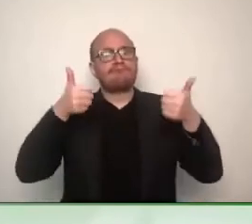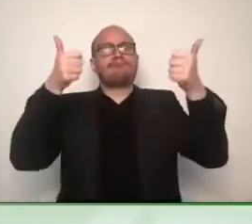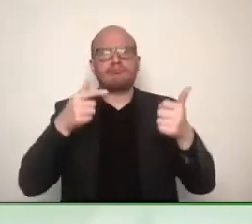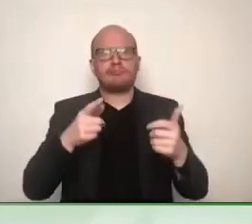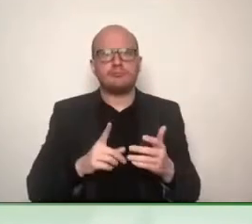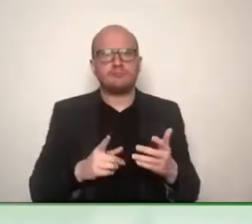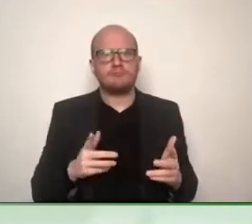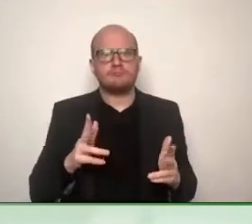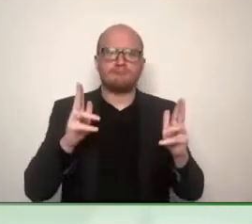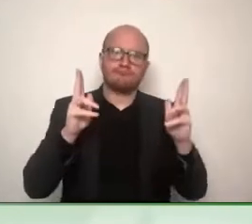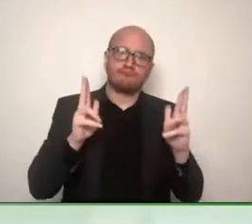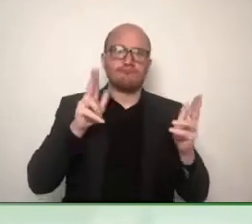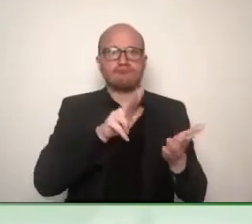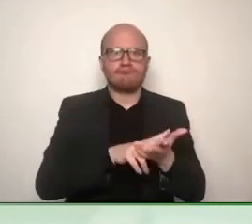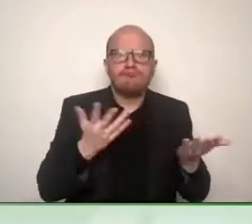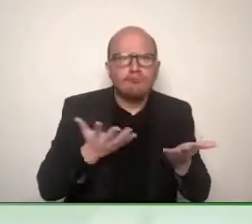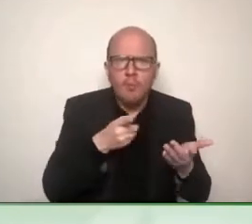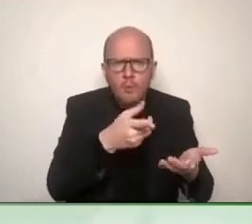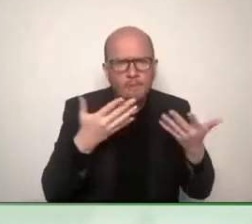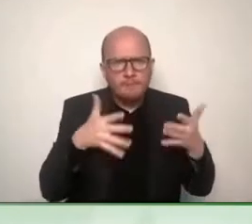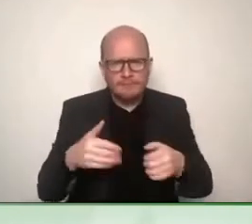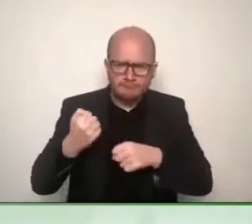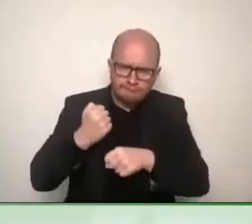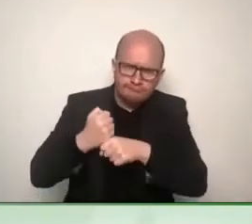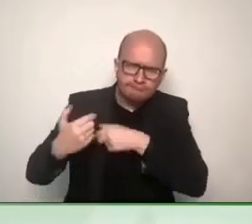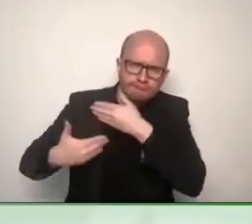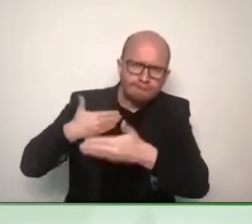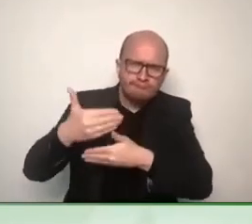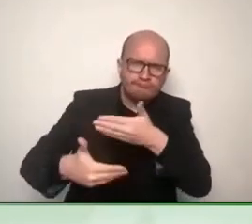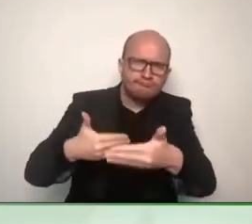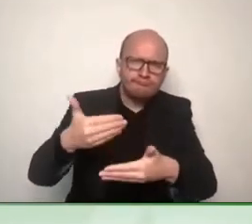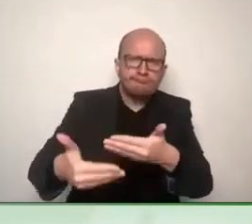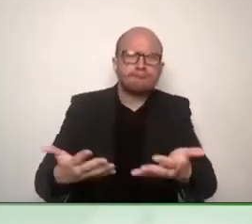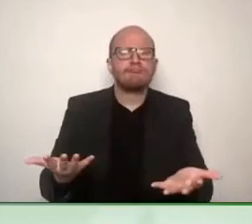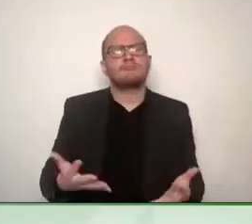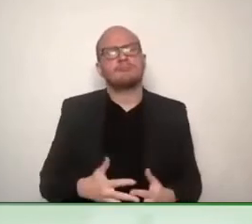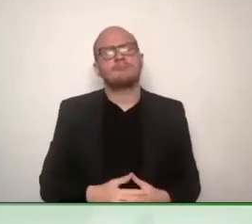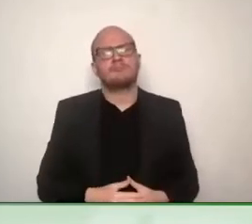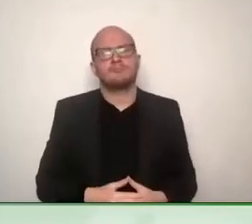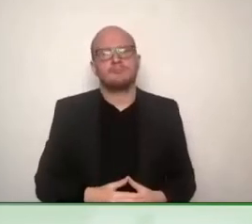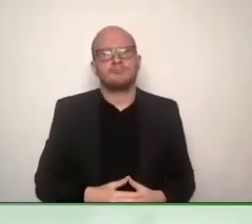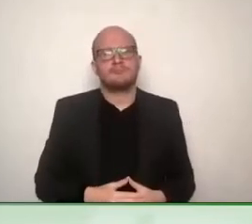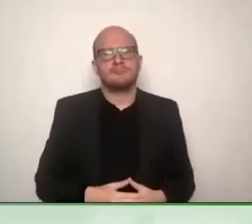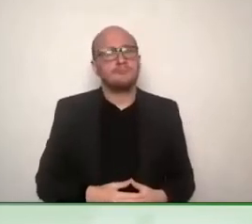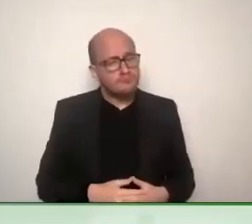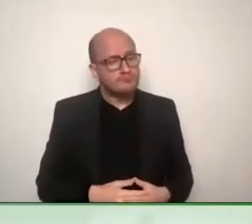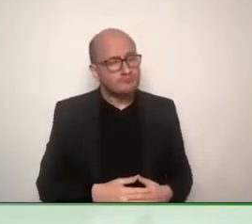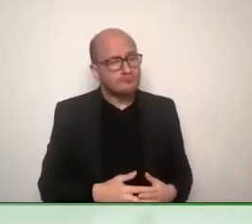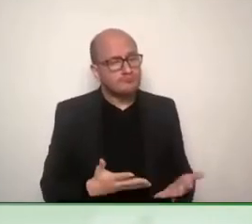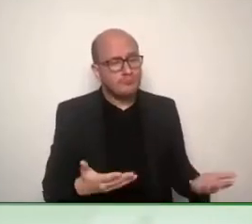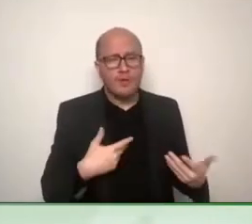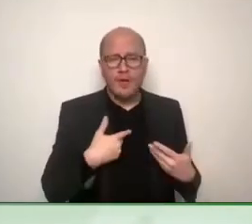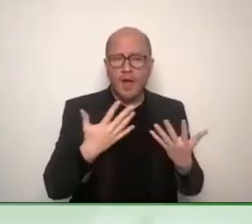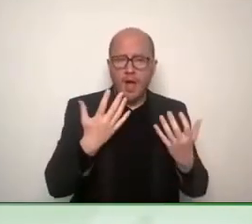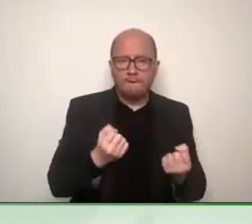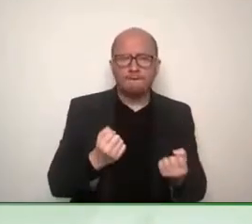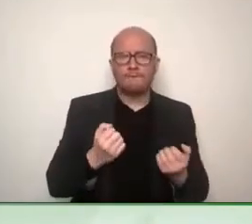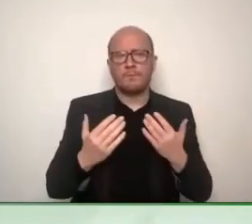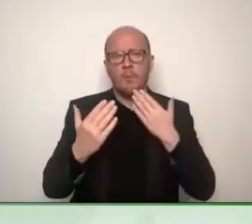in the existing conferences. For example, the triple AAT conference, we organized a session together with RESNA.